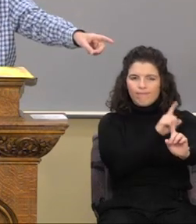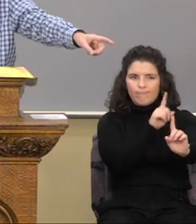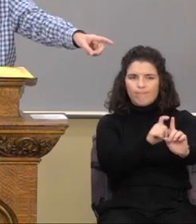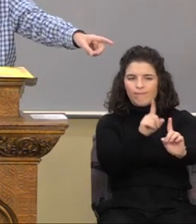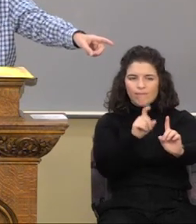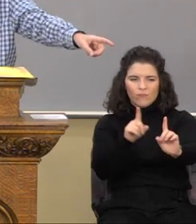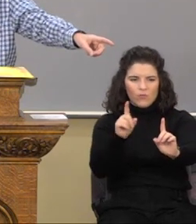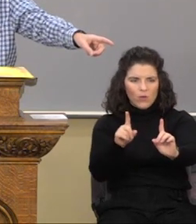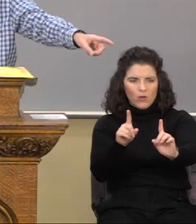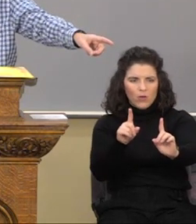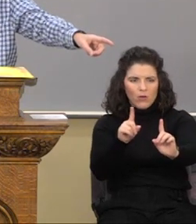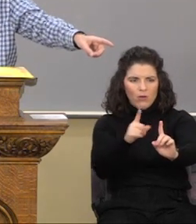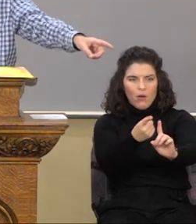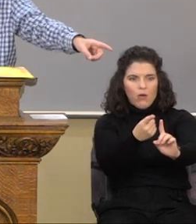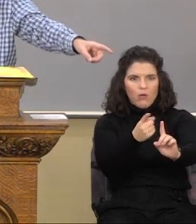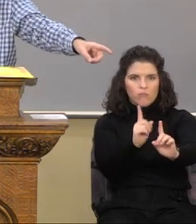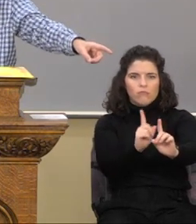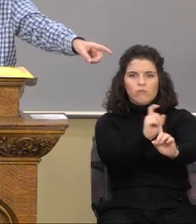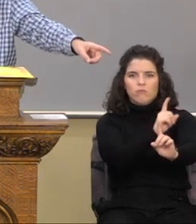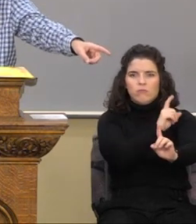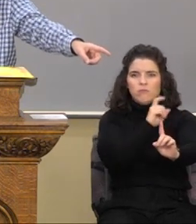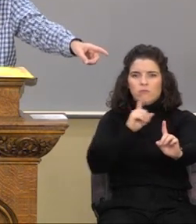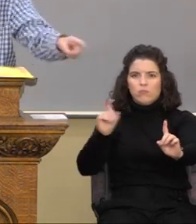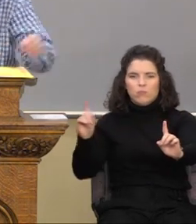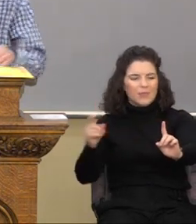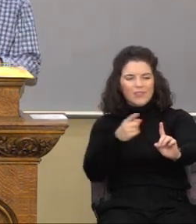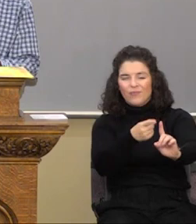view the guy in the ditch as a neighbor.